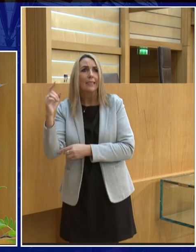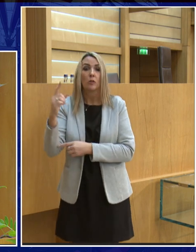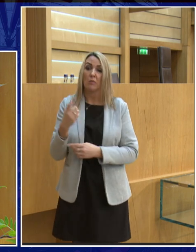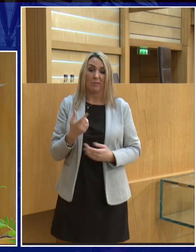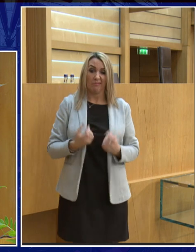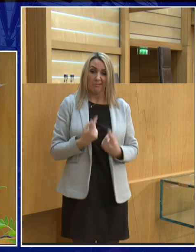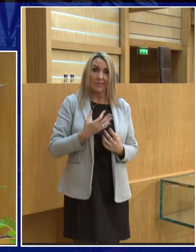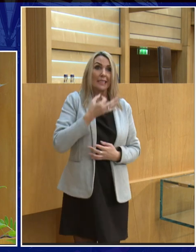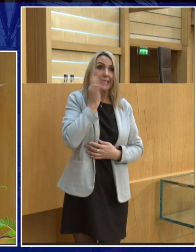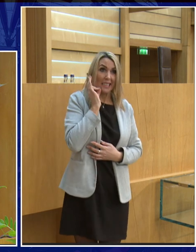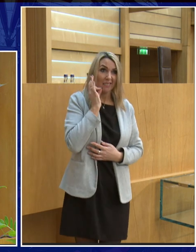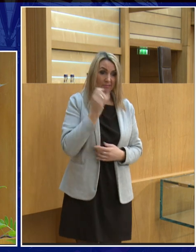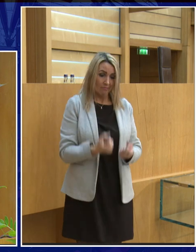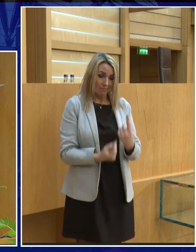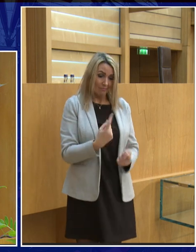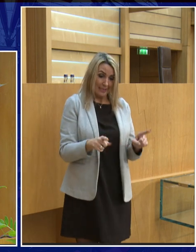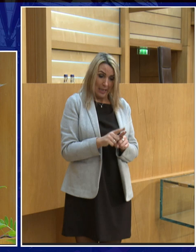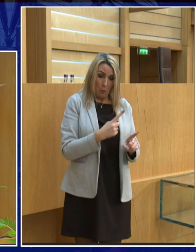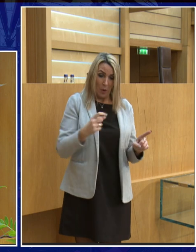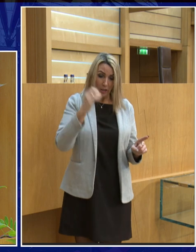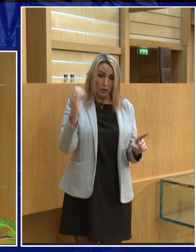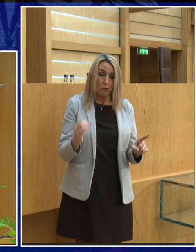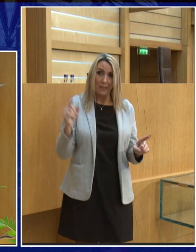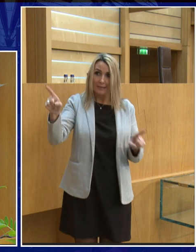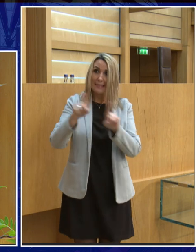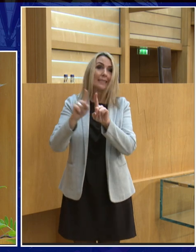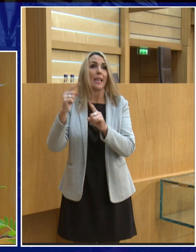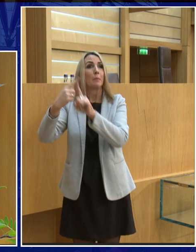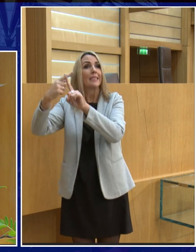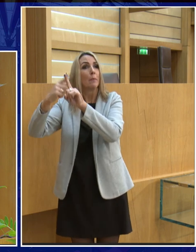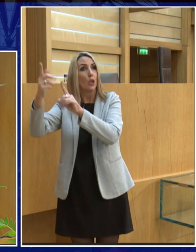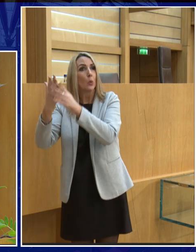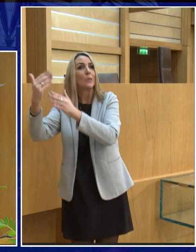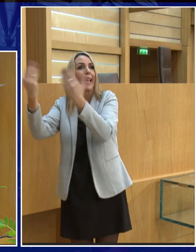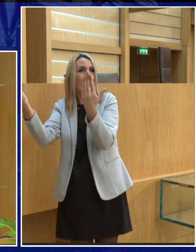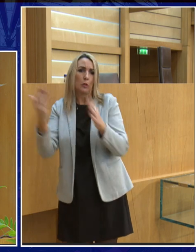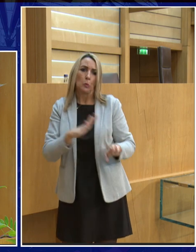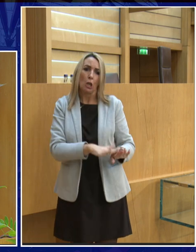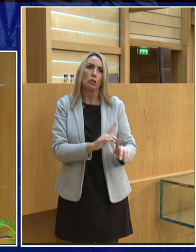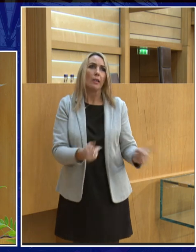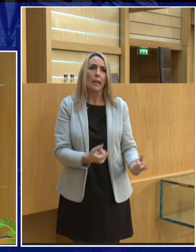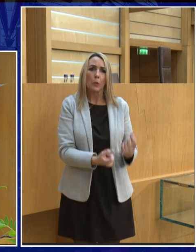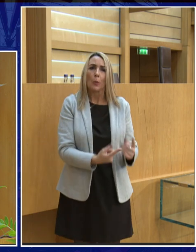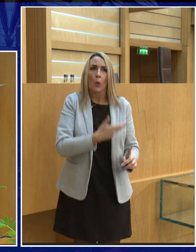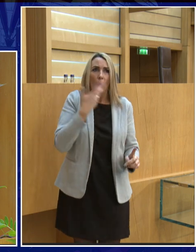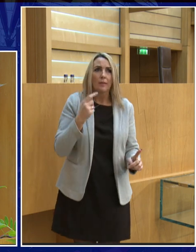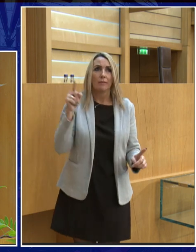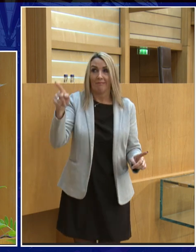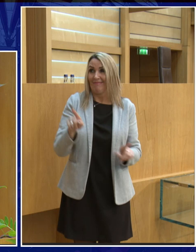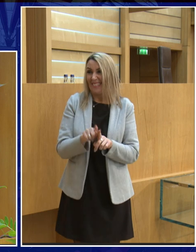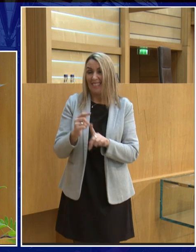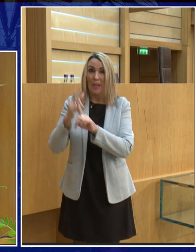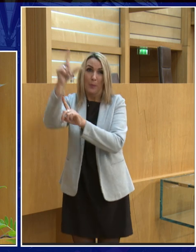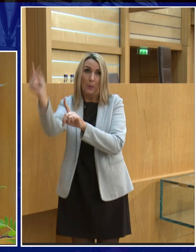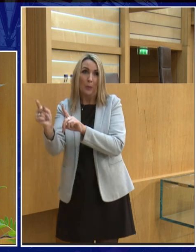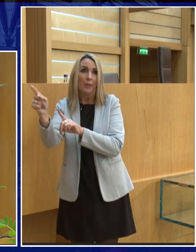a cup of tea and you boil the kettle that is 100 degrees and you know if you that would really hurt wouldn't it so you wouldn't want to touch it that is the temperature of the daytime on